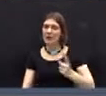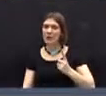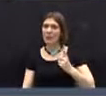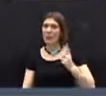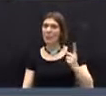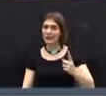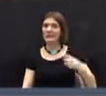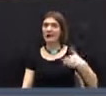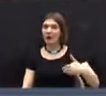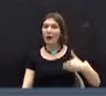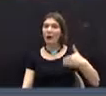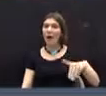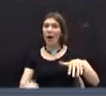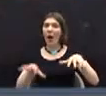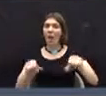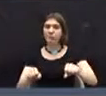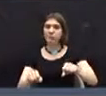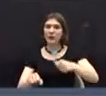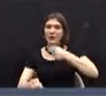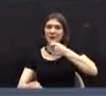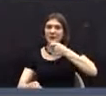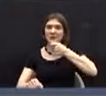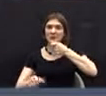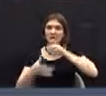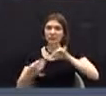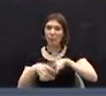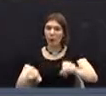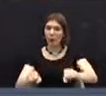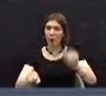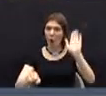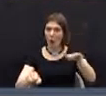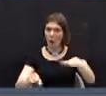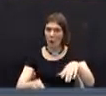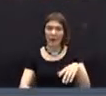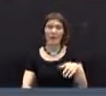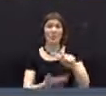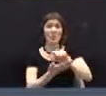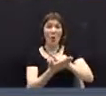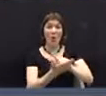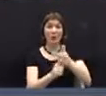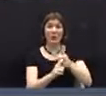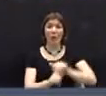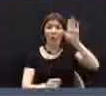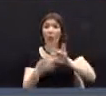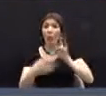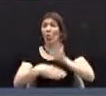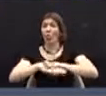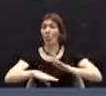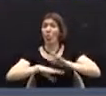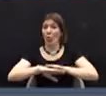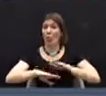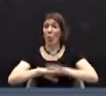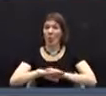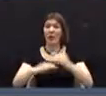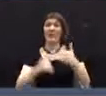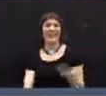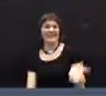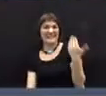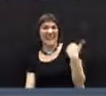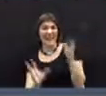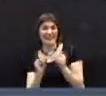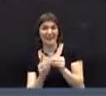hog the microphone. Mr. Fisher has spoken out of turn. And at the last meeting,